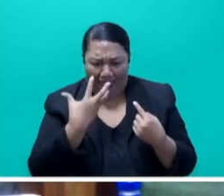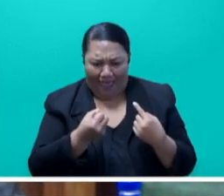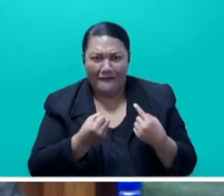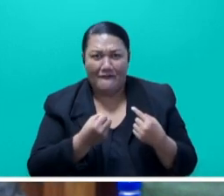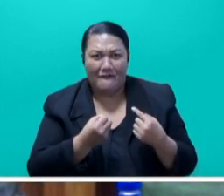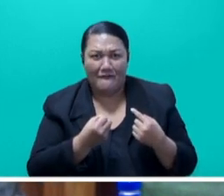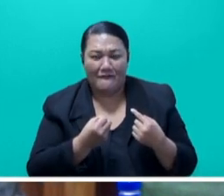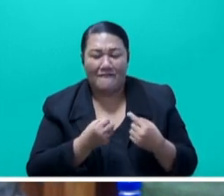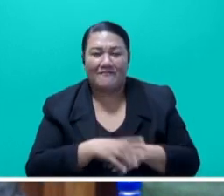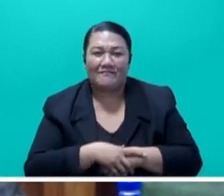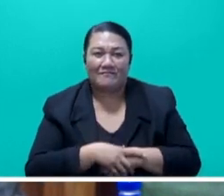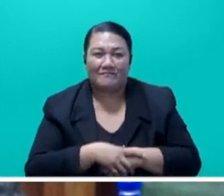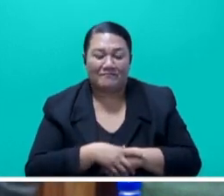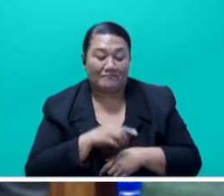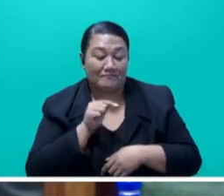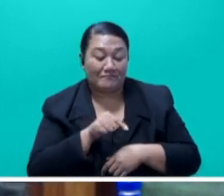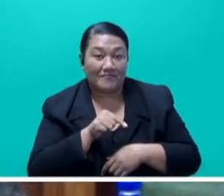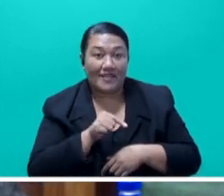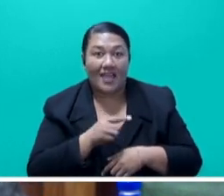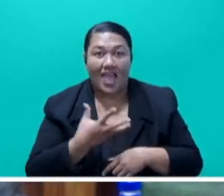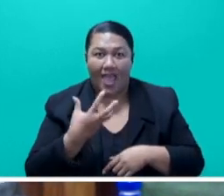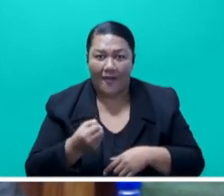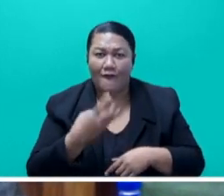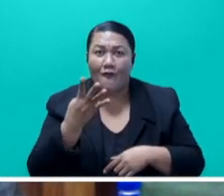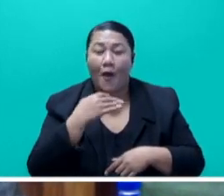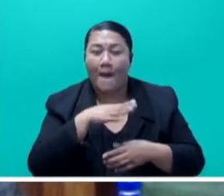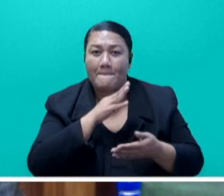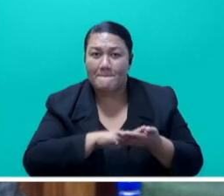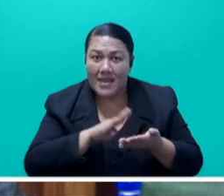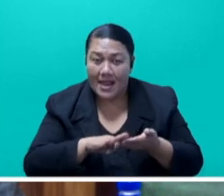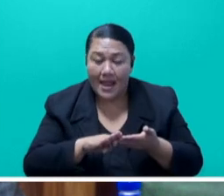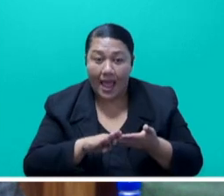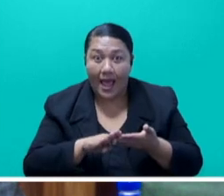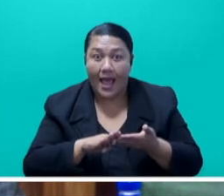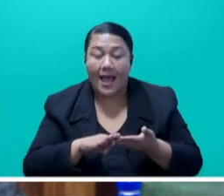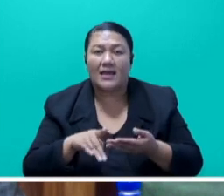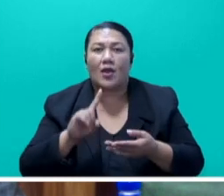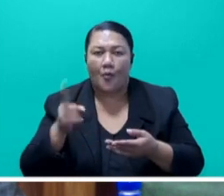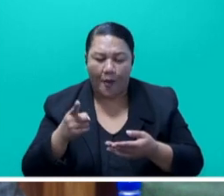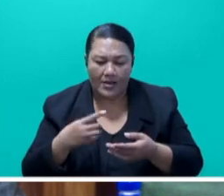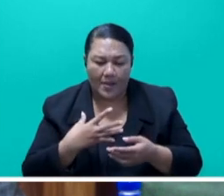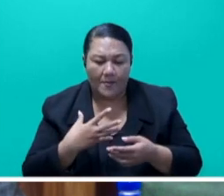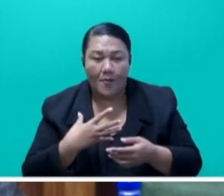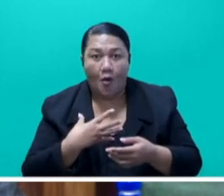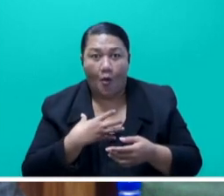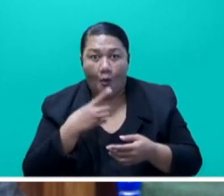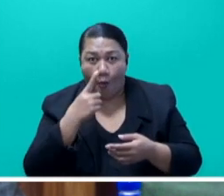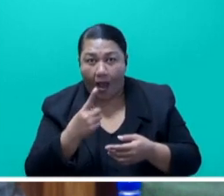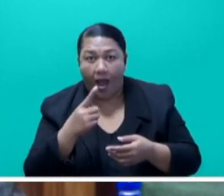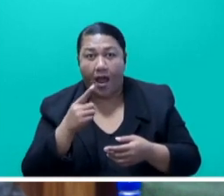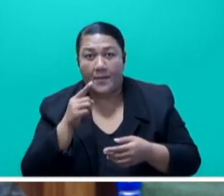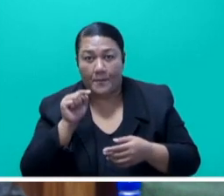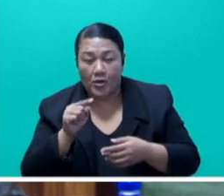about 4 million page views with 1.5 million new users added. So over 1.7 million